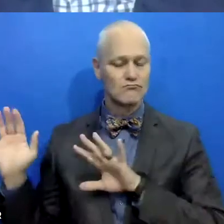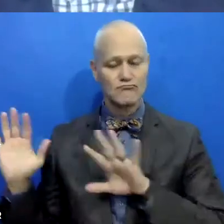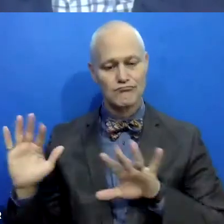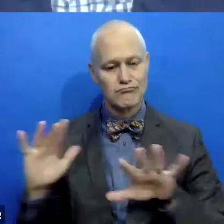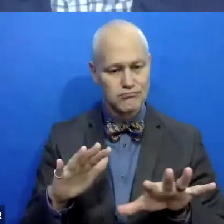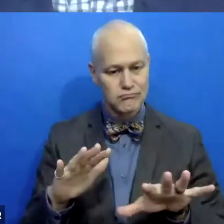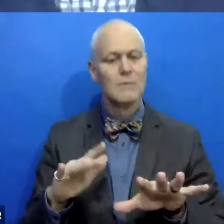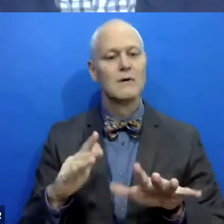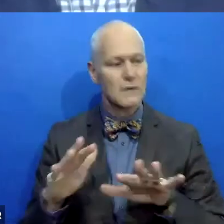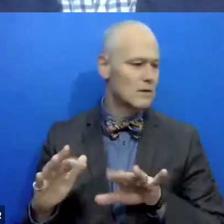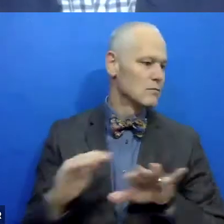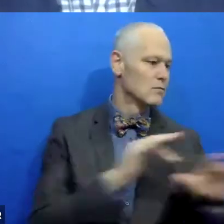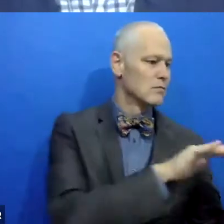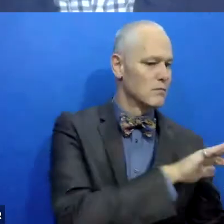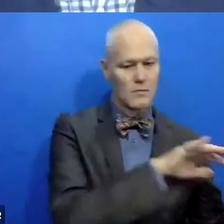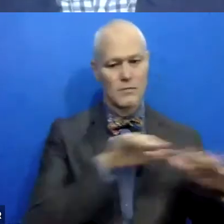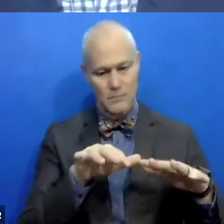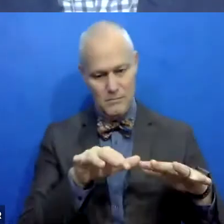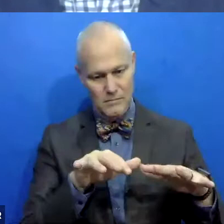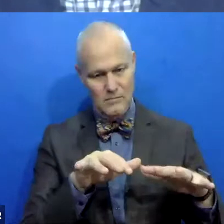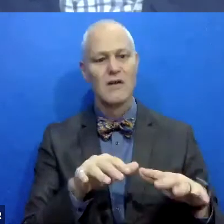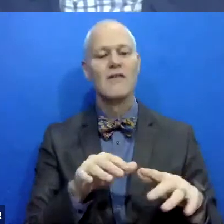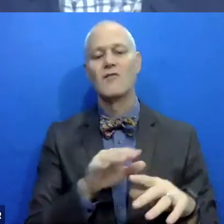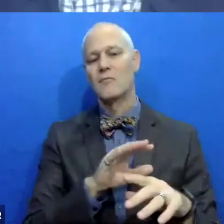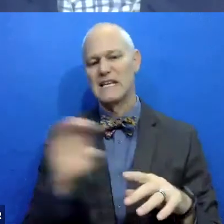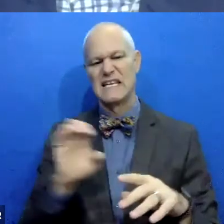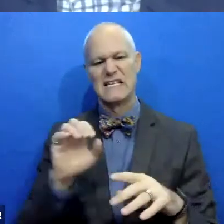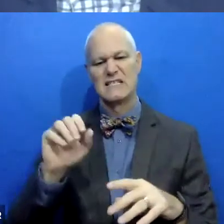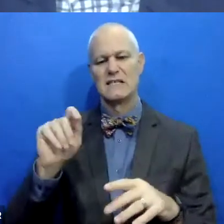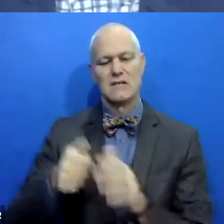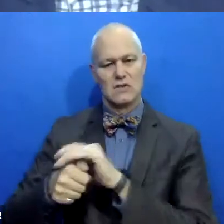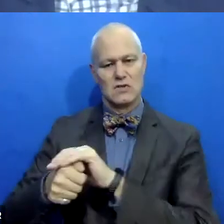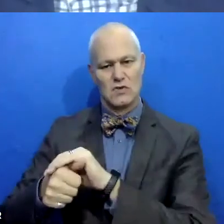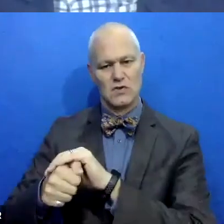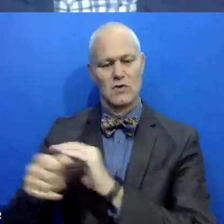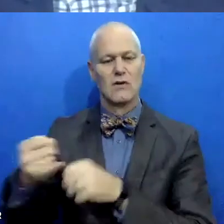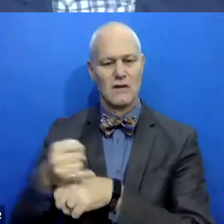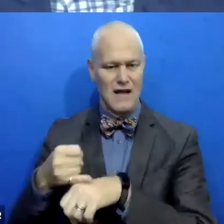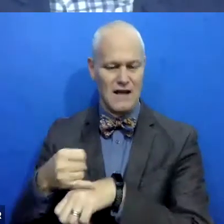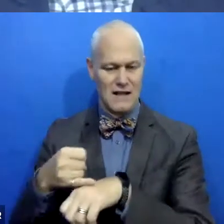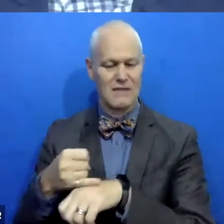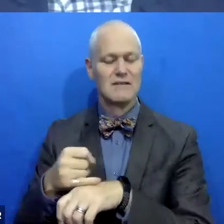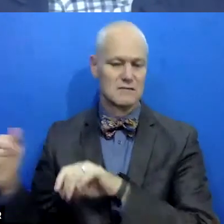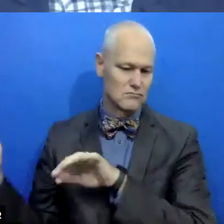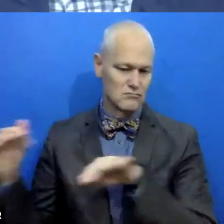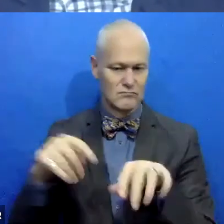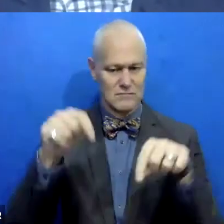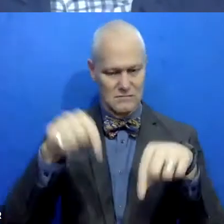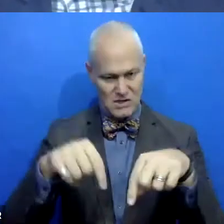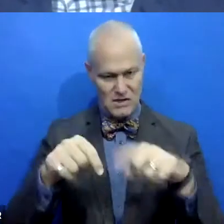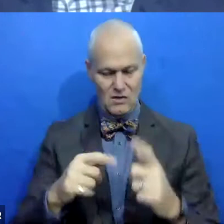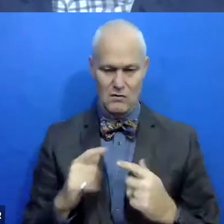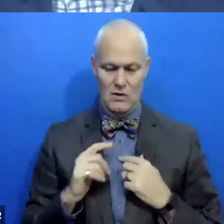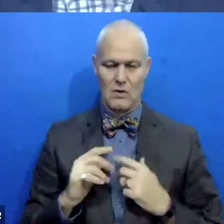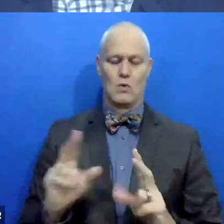the east coast of Turtle Island, or what is now called North America. And it's a privilege that